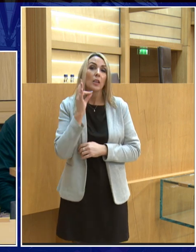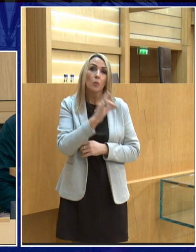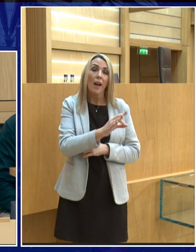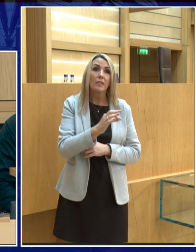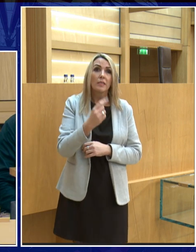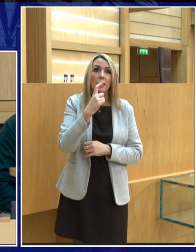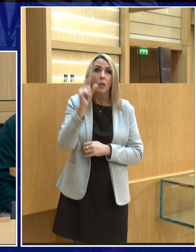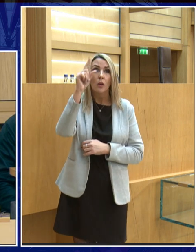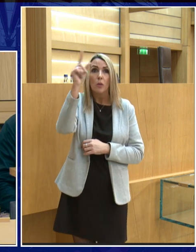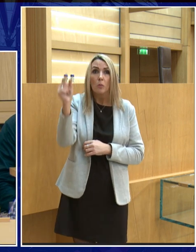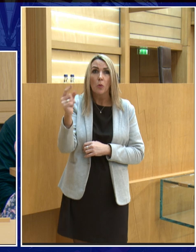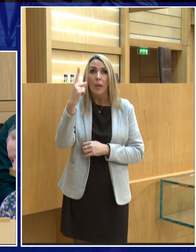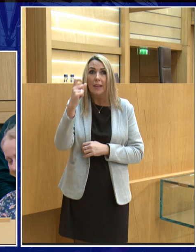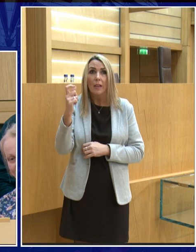the moon